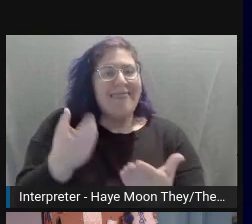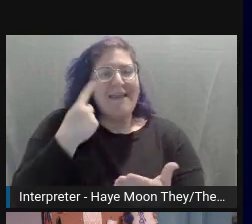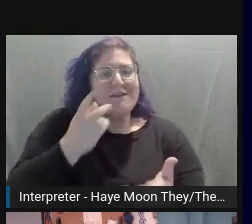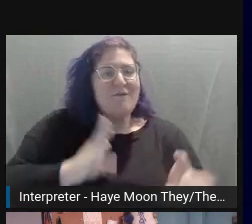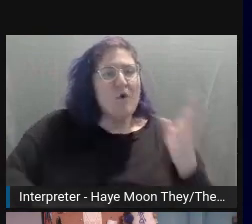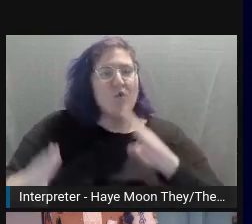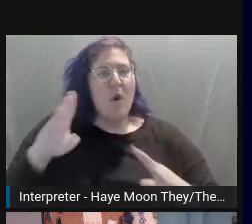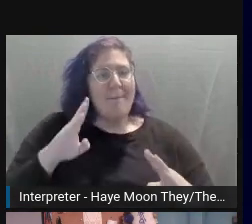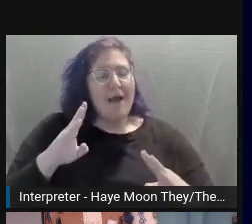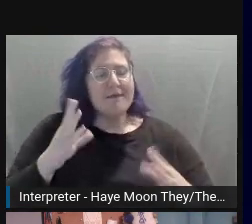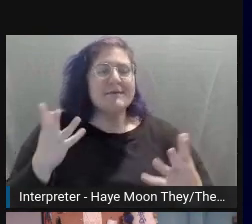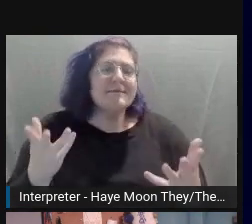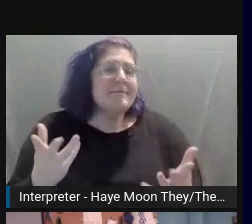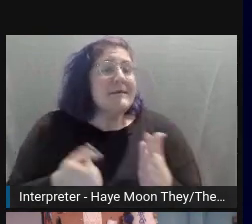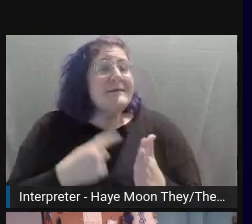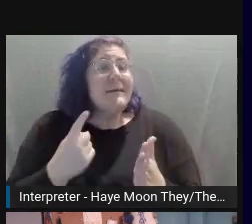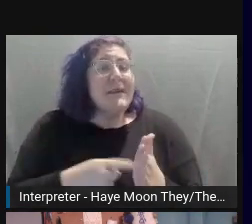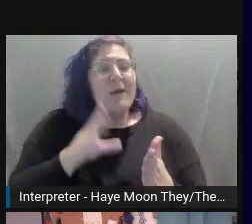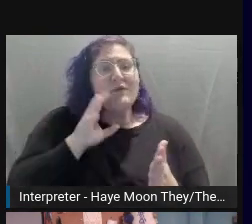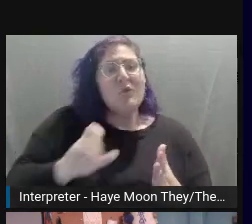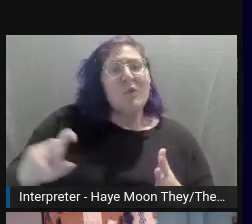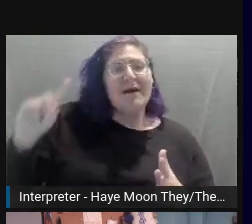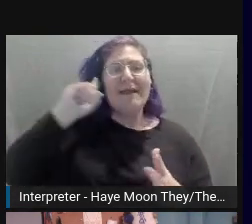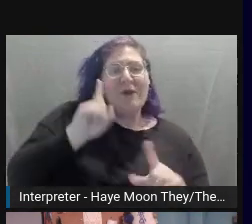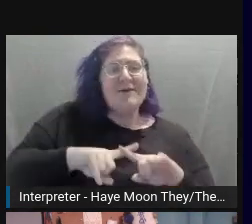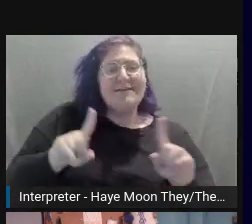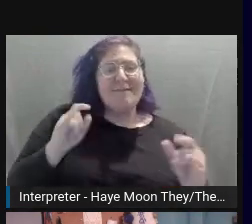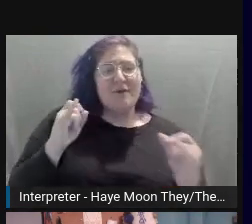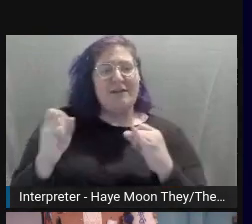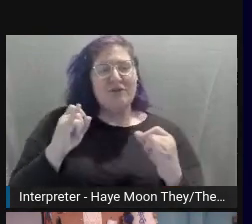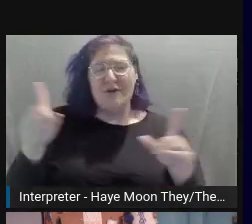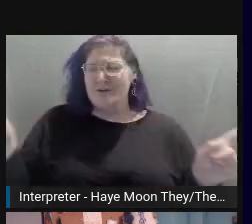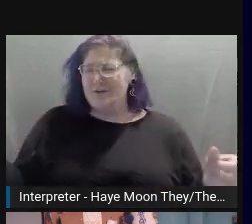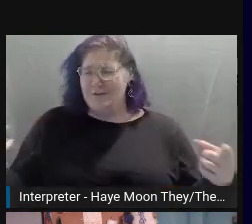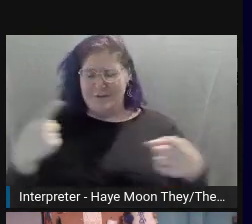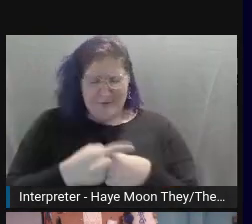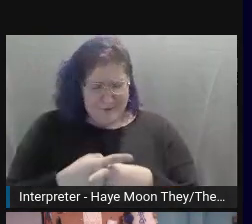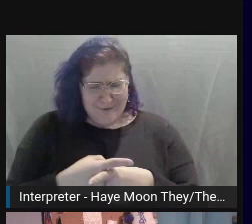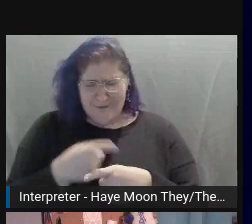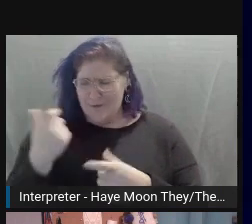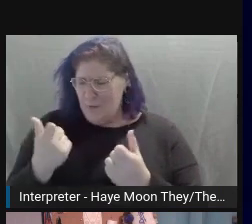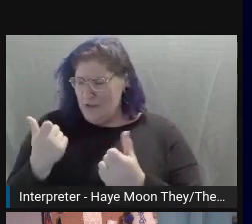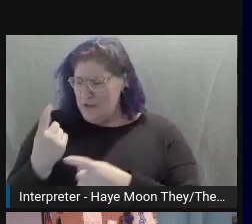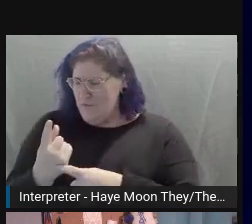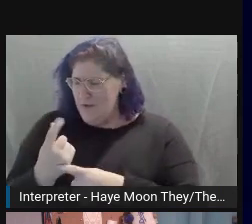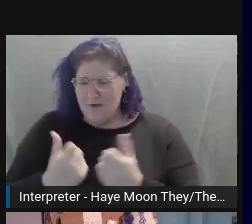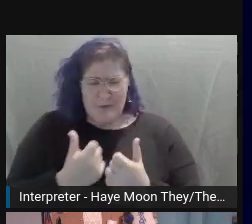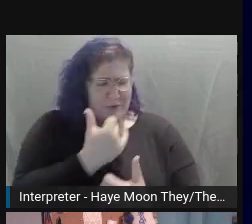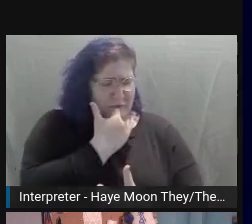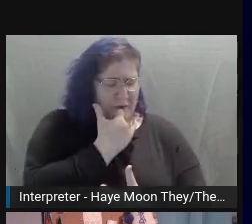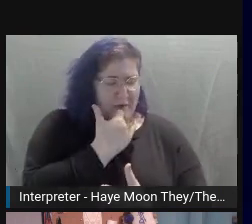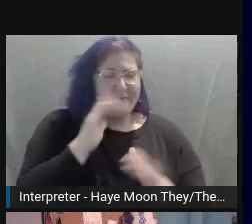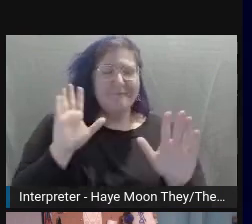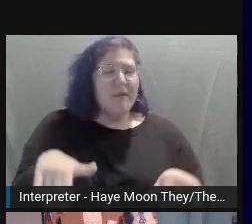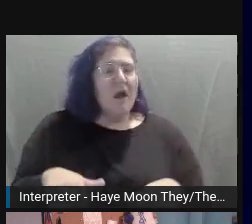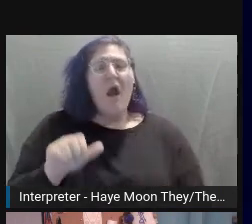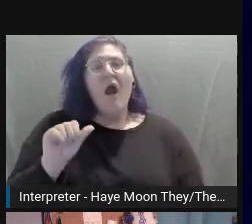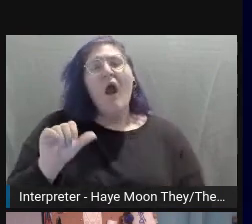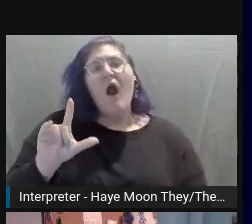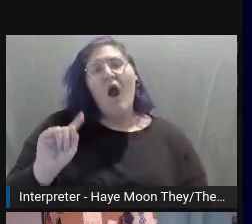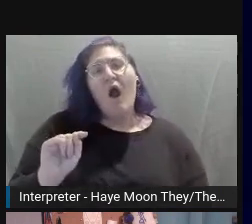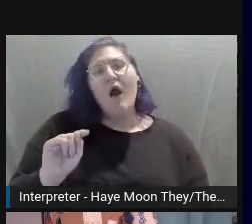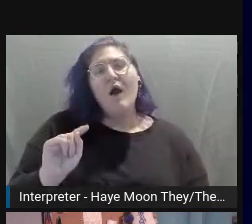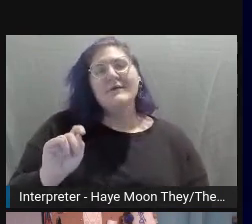or have heard contradicting instructions for. Myth one, alt text should always be objective and avoid making